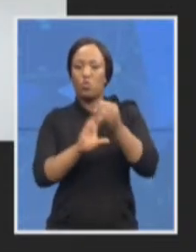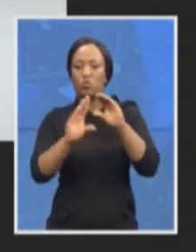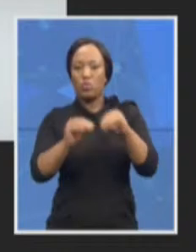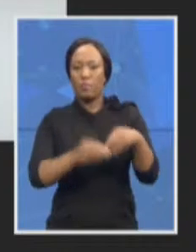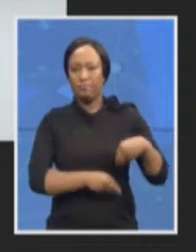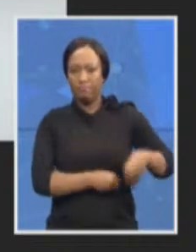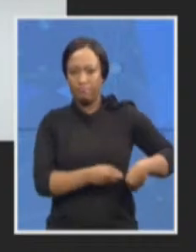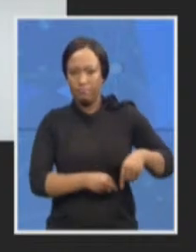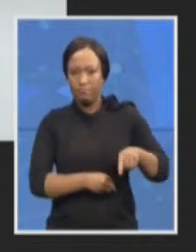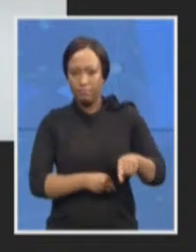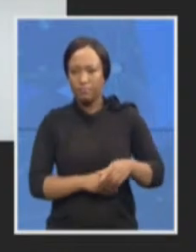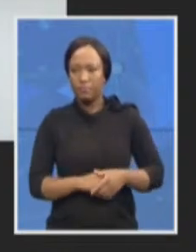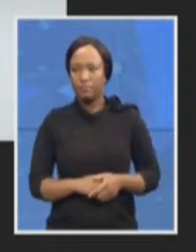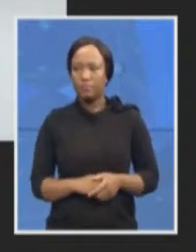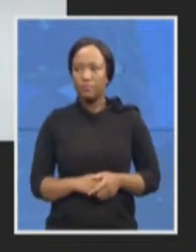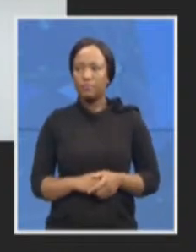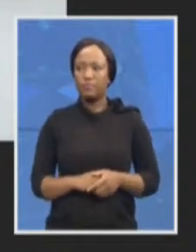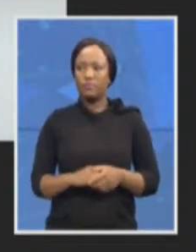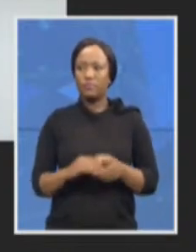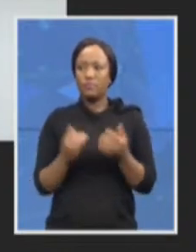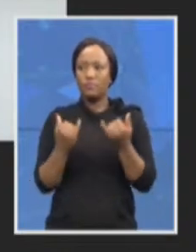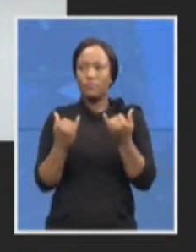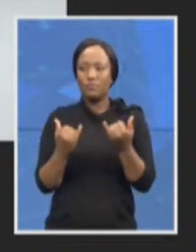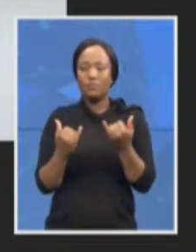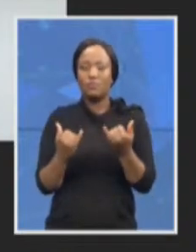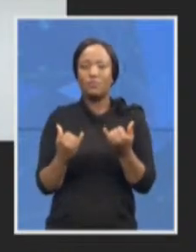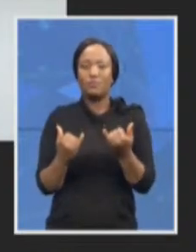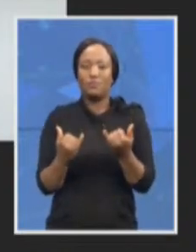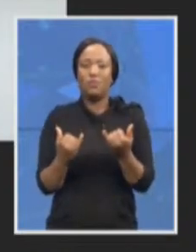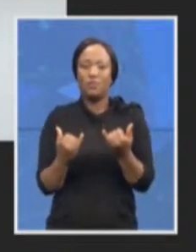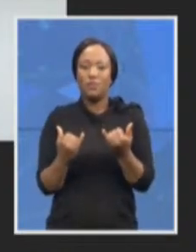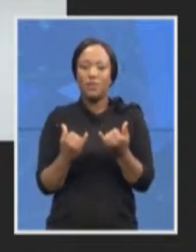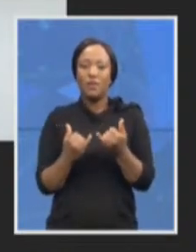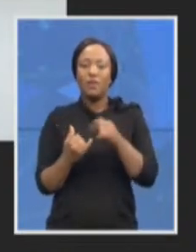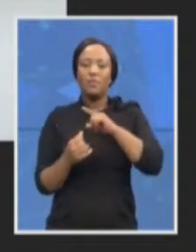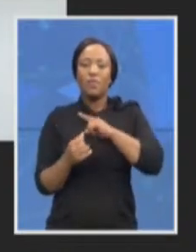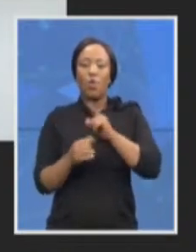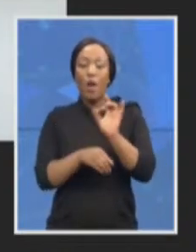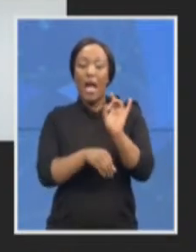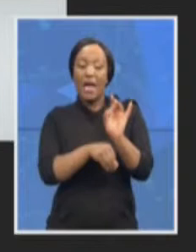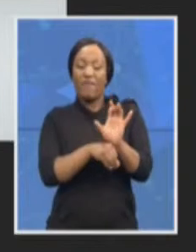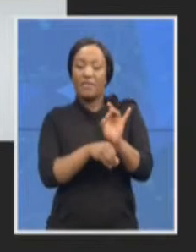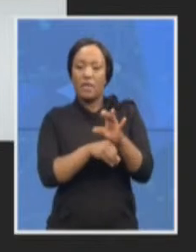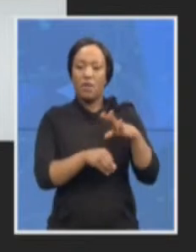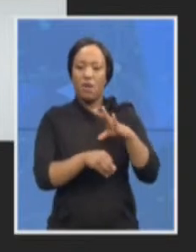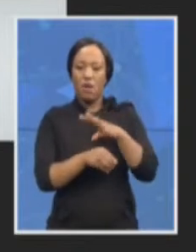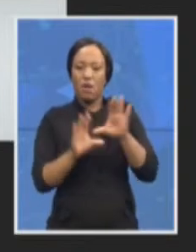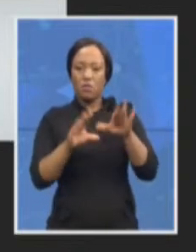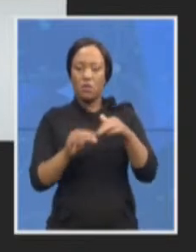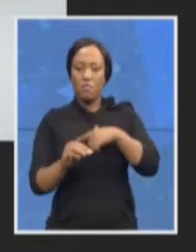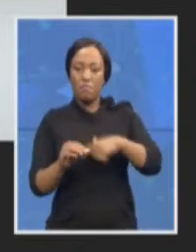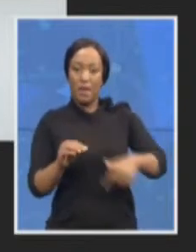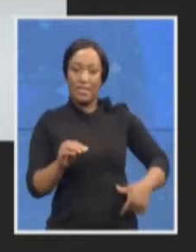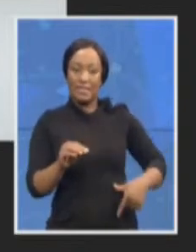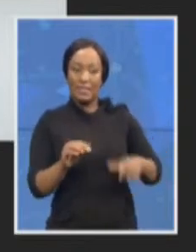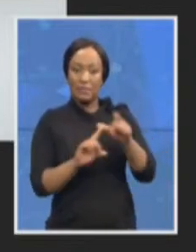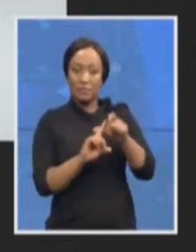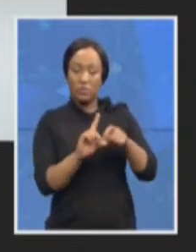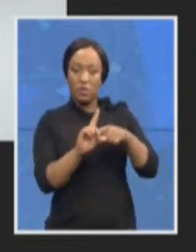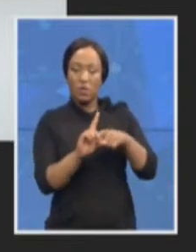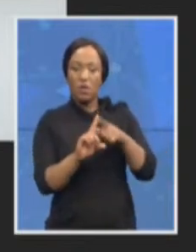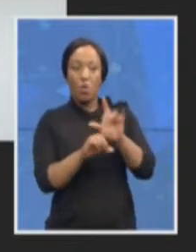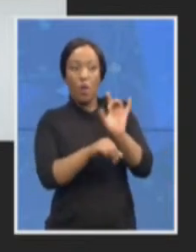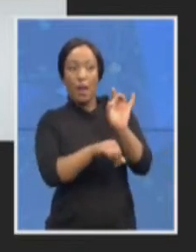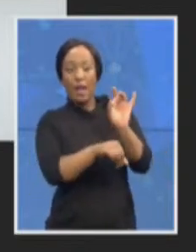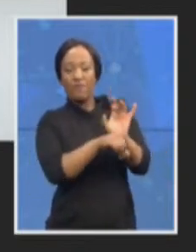for the members of the advisory council to the president who's going to help who's going to advise the president on various aspects